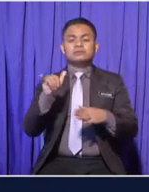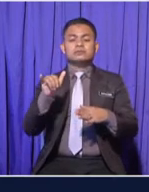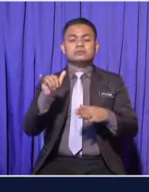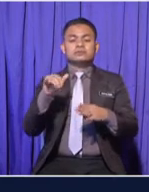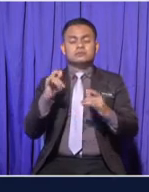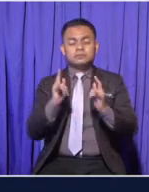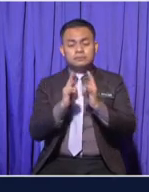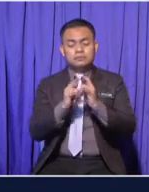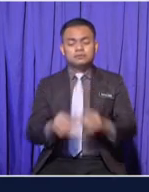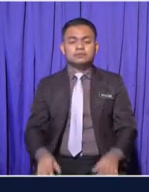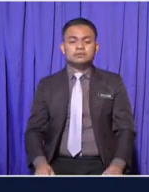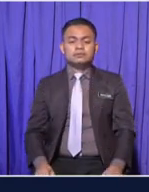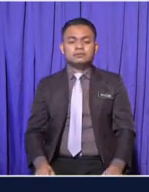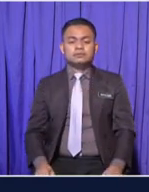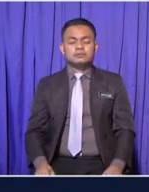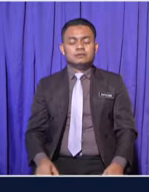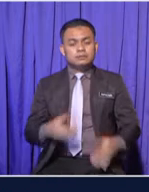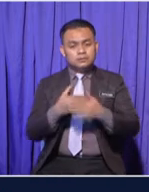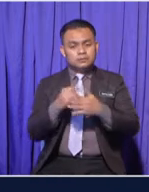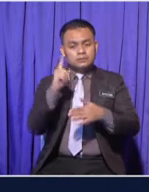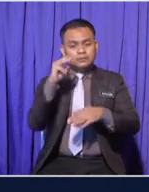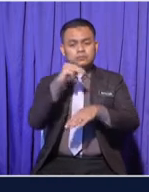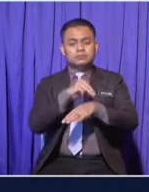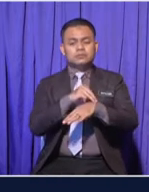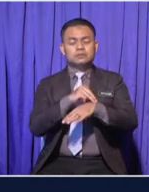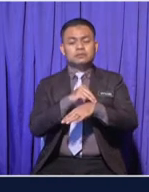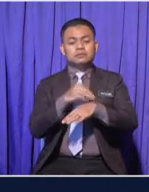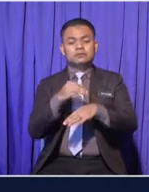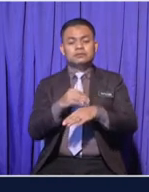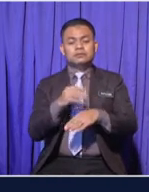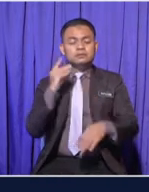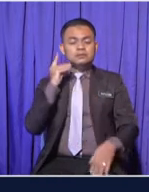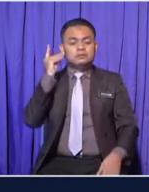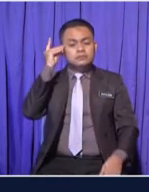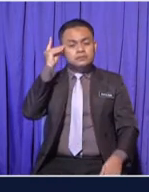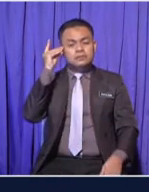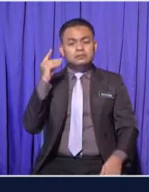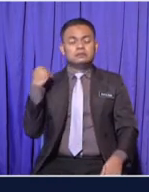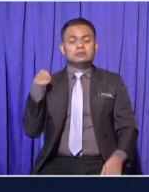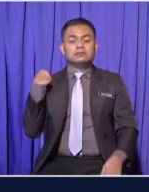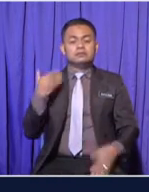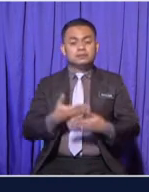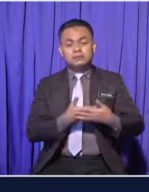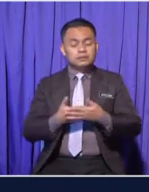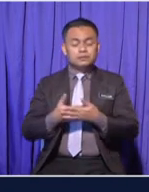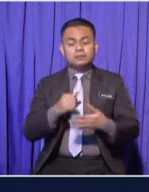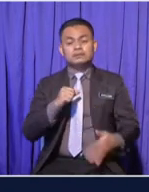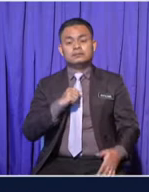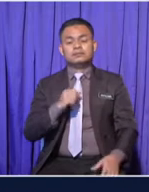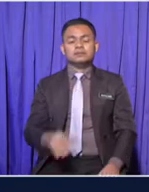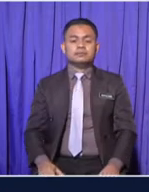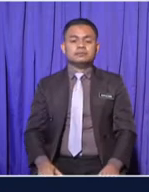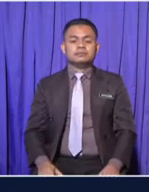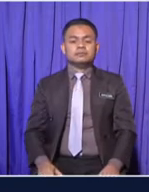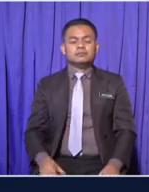some point, many adults have children of their own It starts the